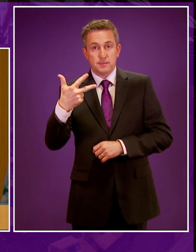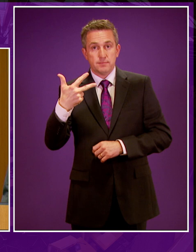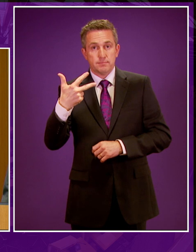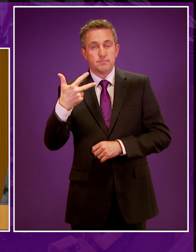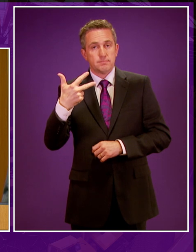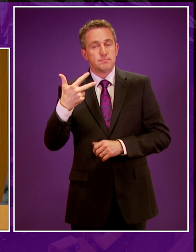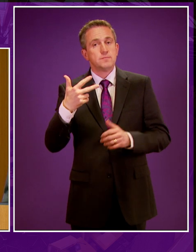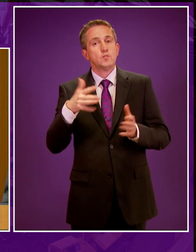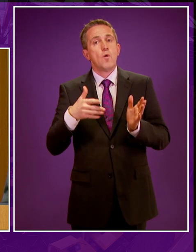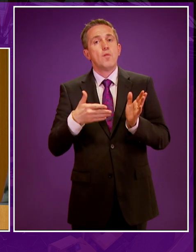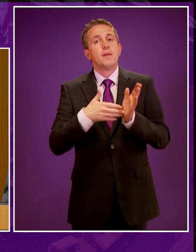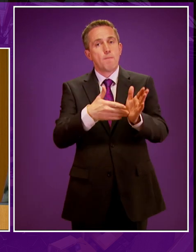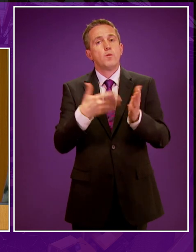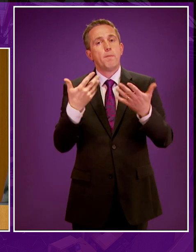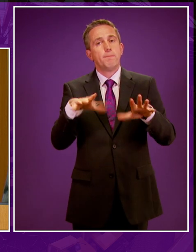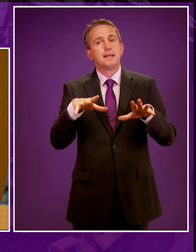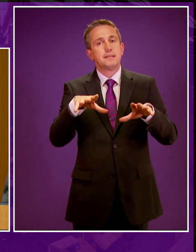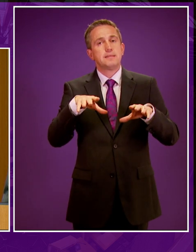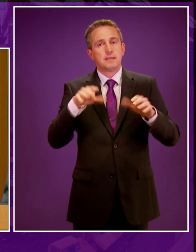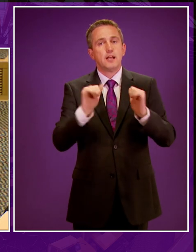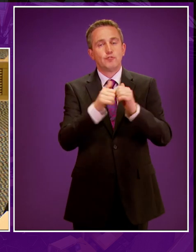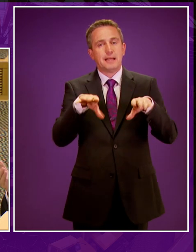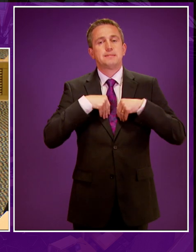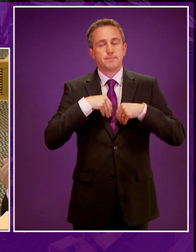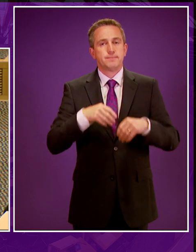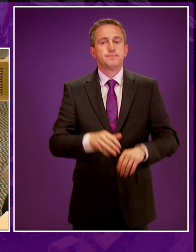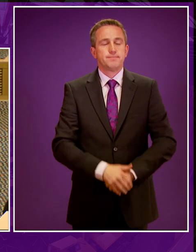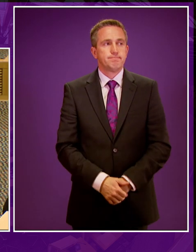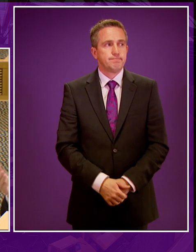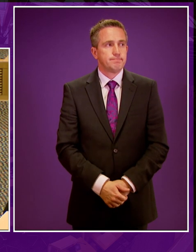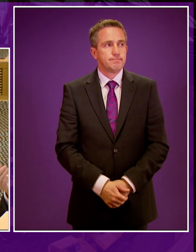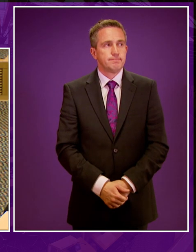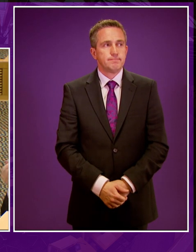were no abstentions. The motion, amended, is therefore agreed. And that